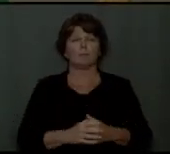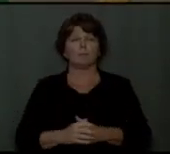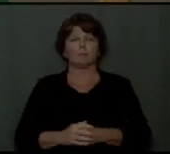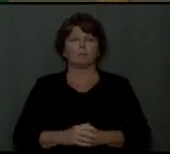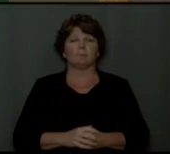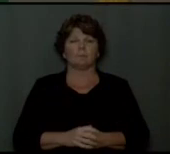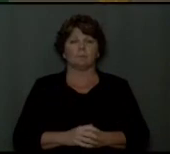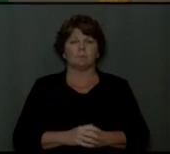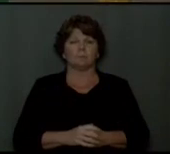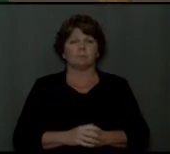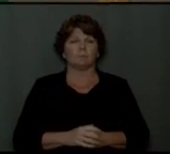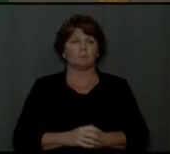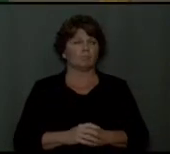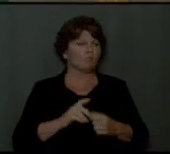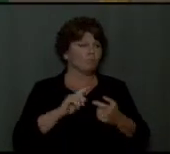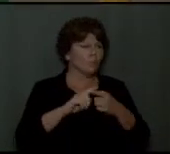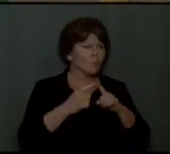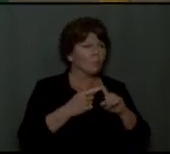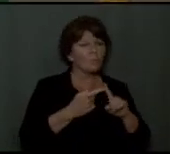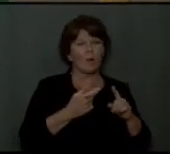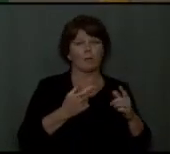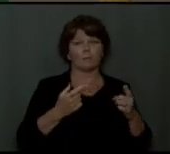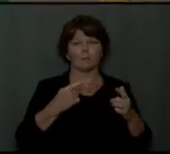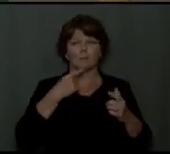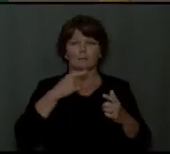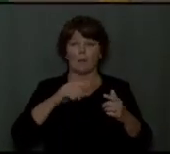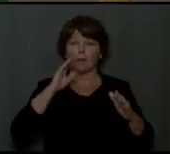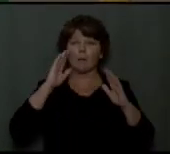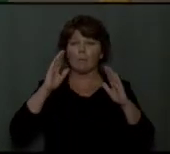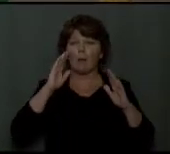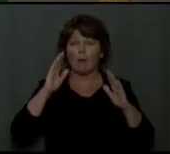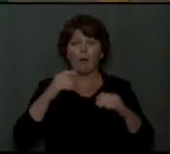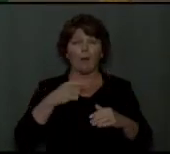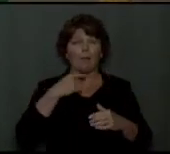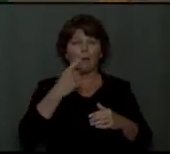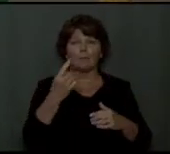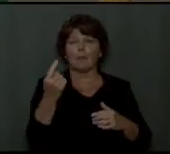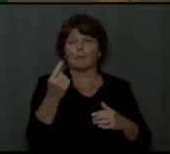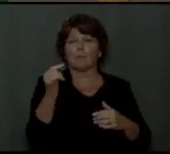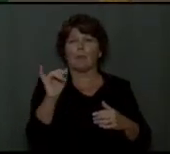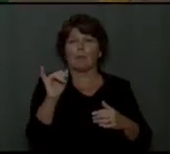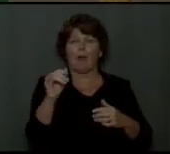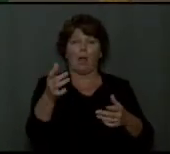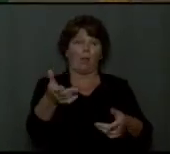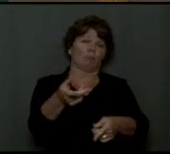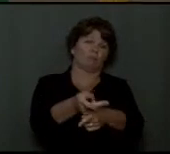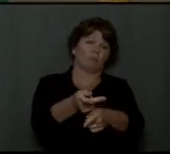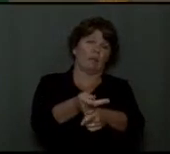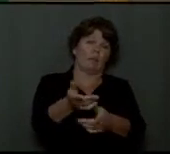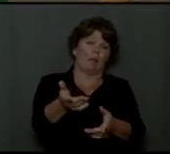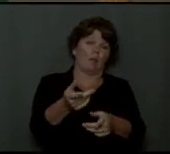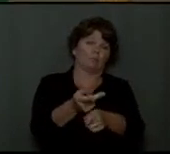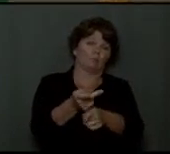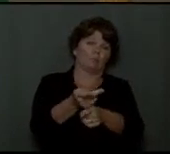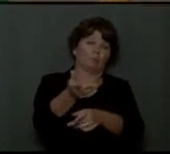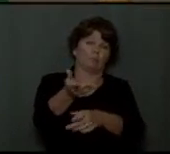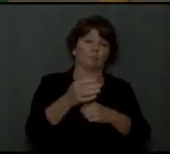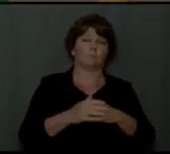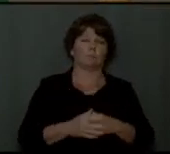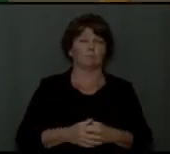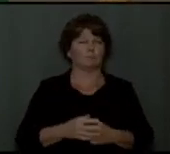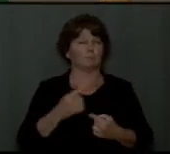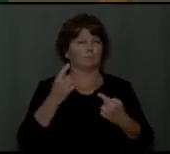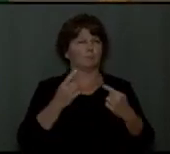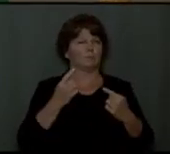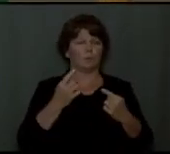When friends or loved ones say goodbye to each other, they quite often say something like, Take care! Have you ever